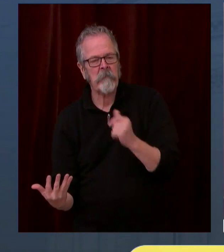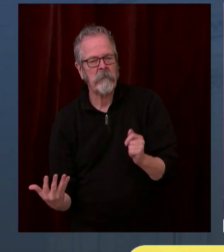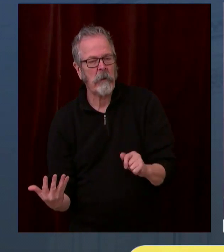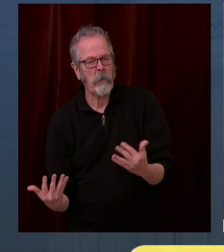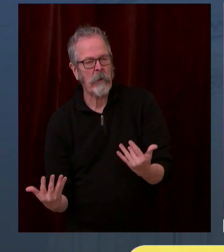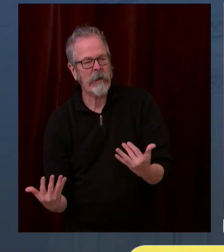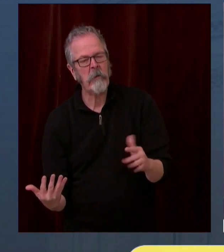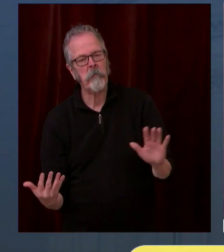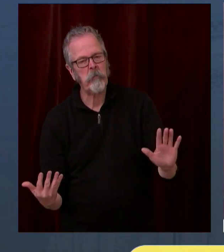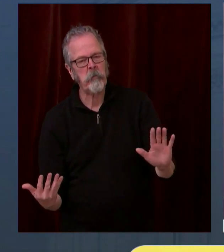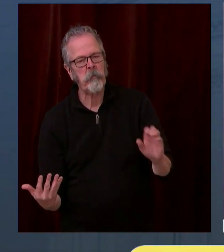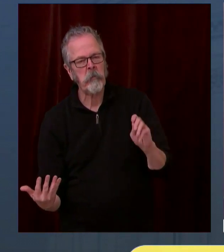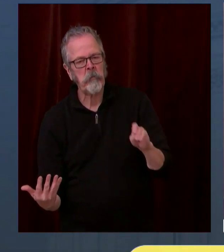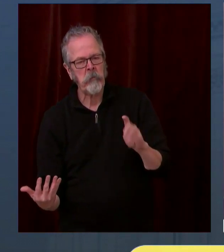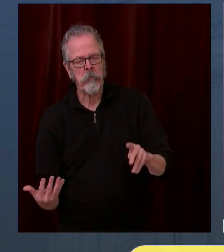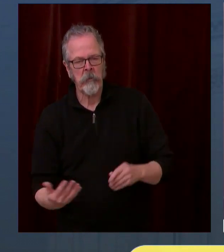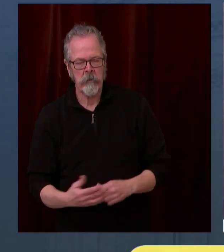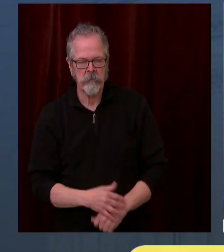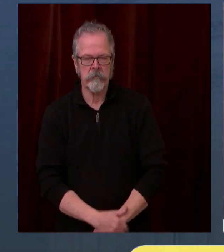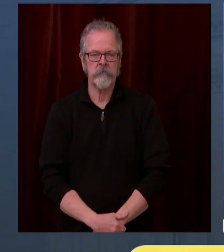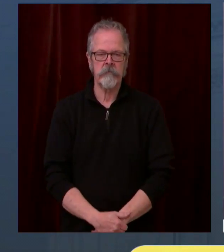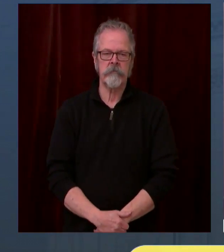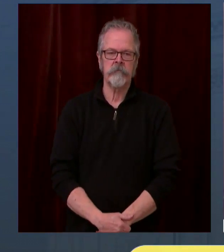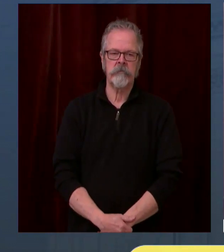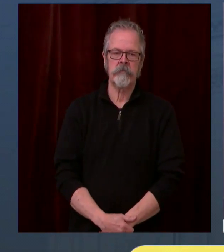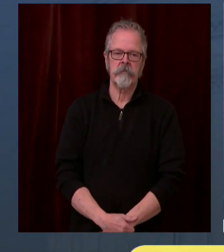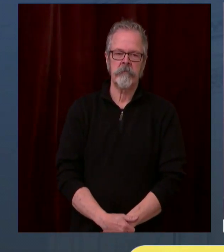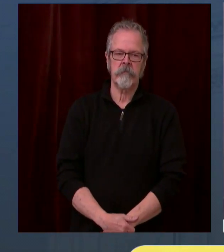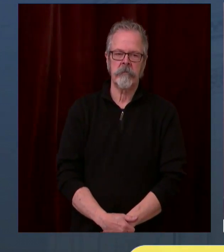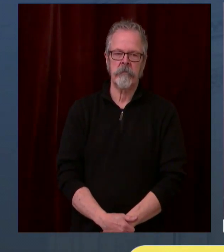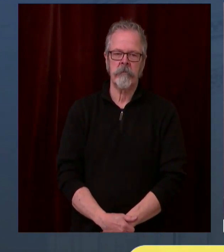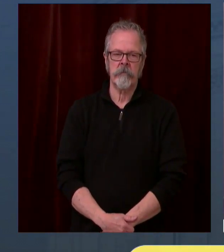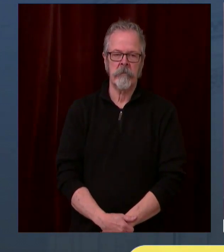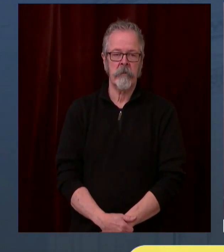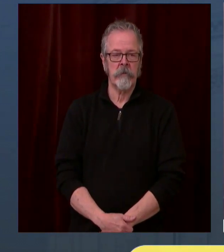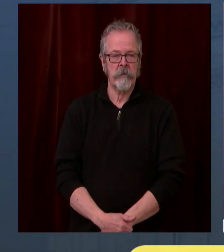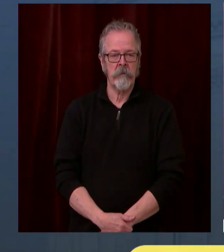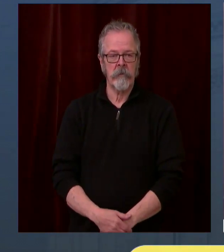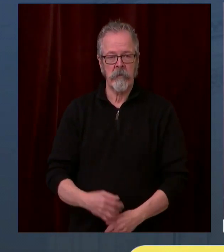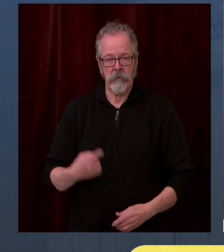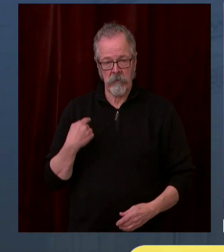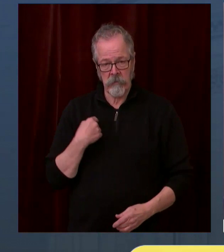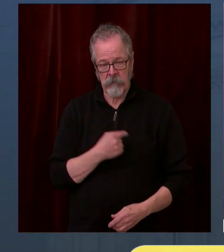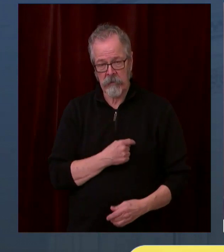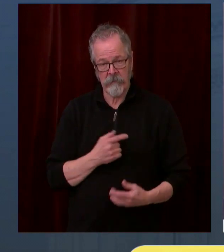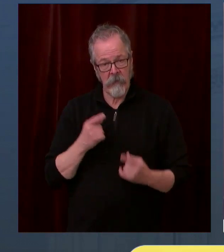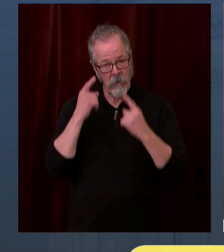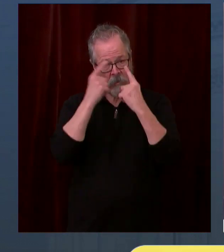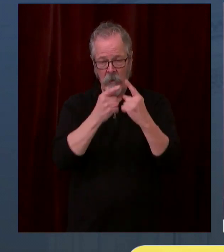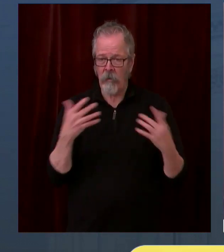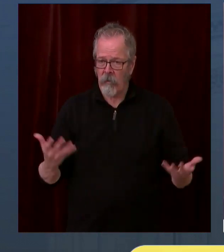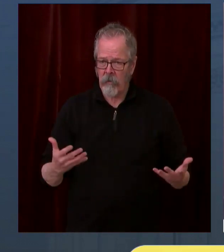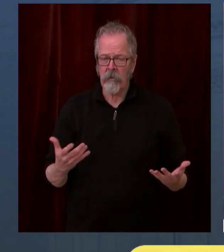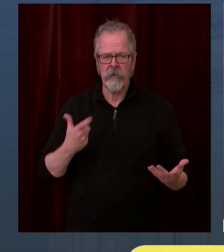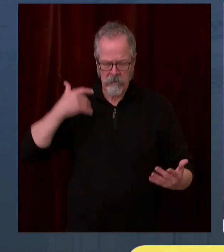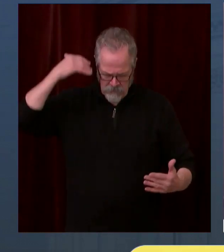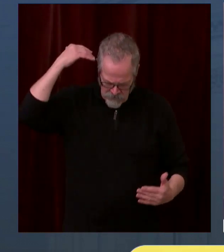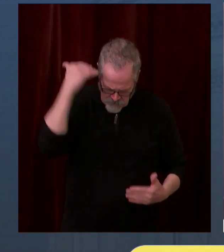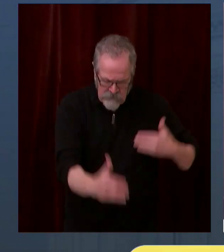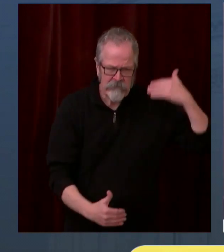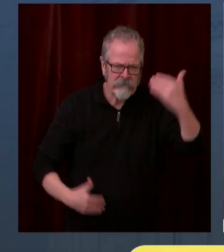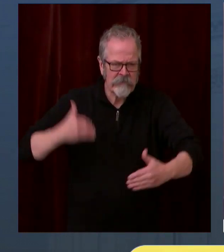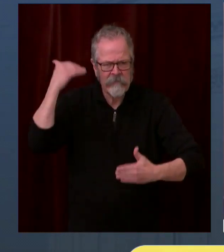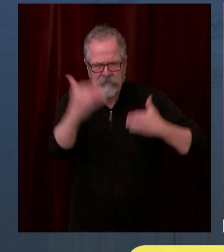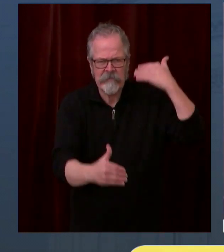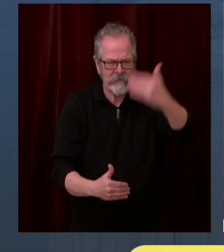faster. That's what all of us want. And that's what's necessary to get Washington out of this pandemic safely. So